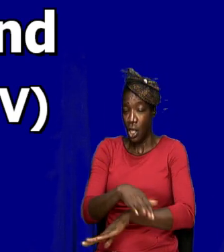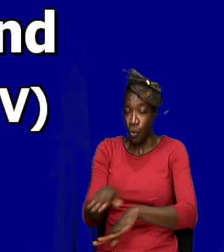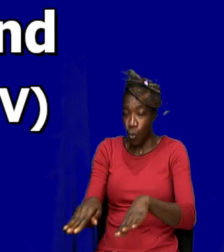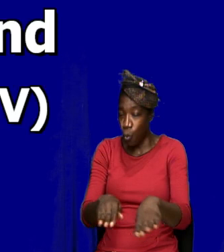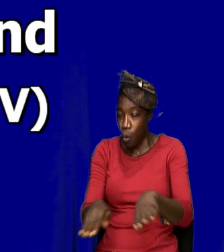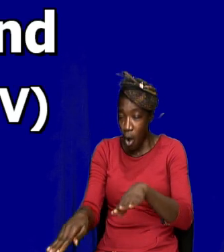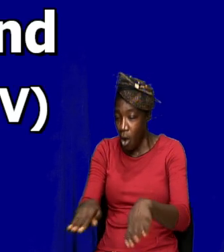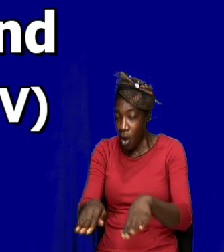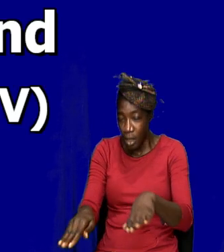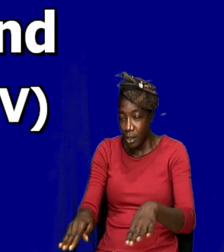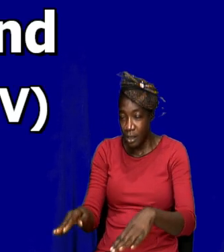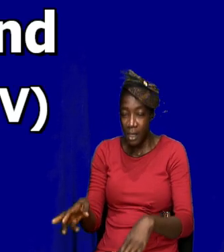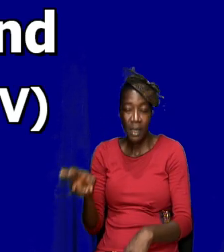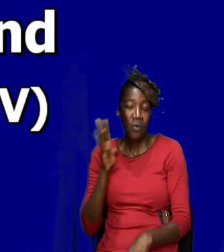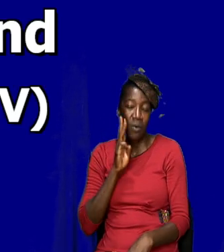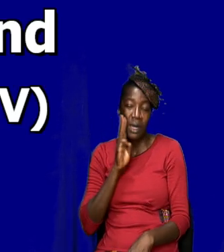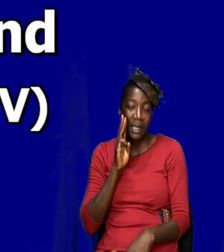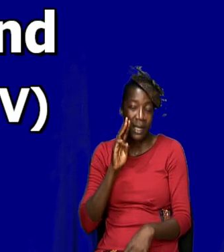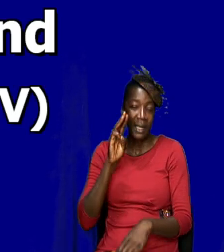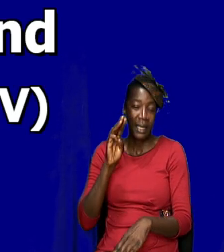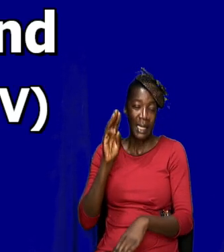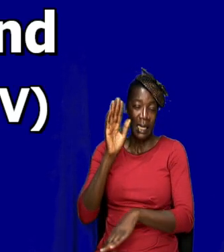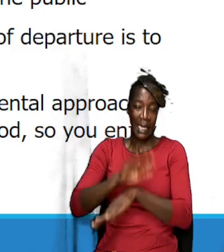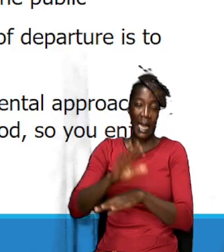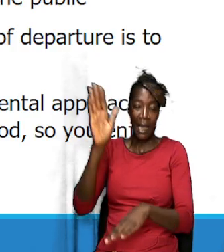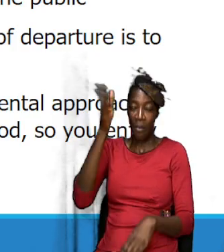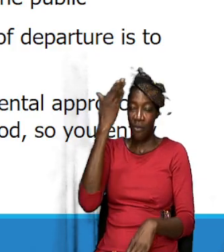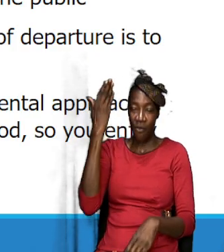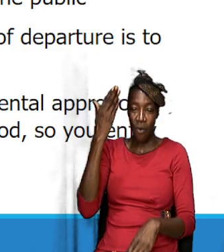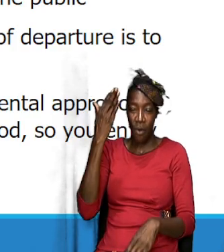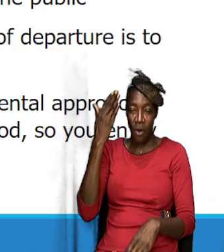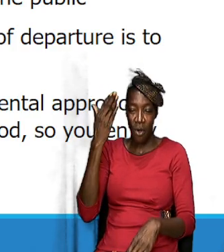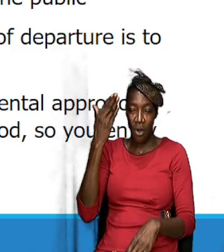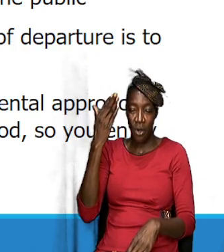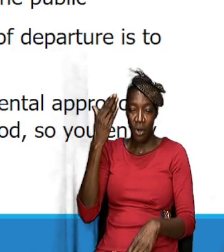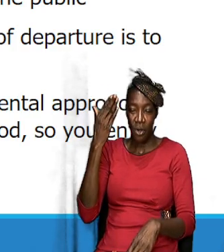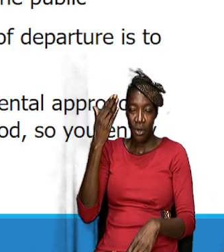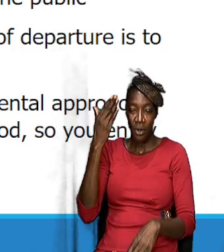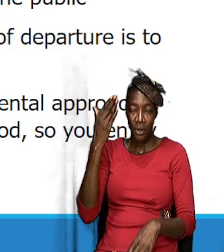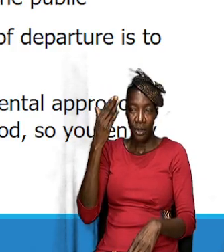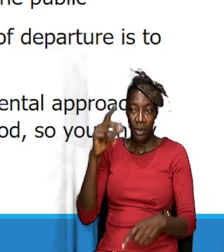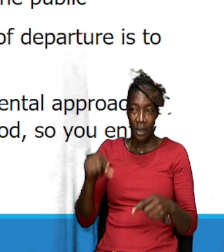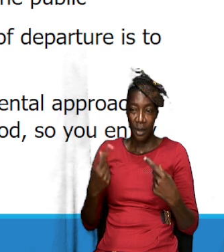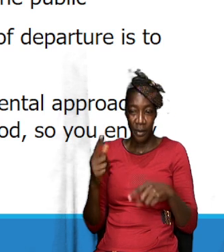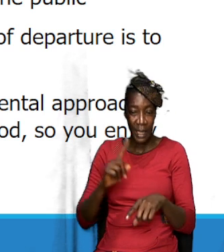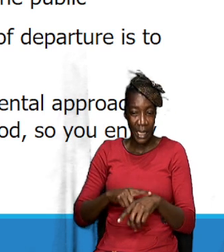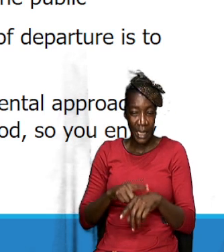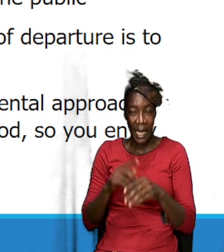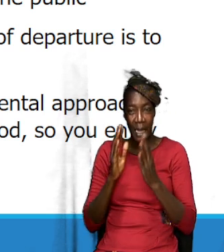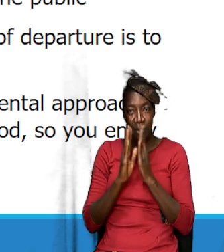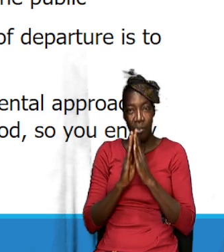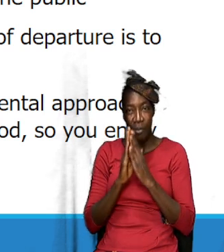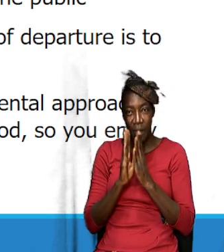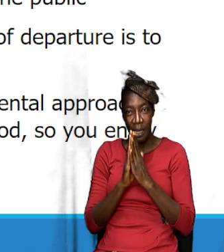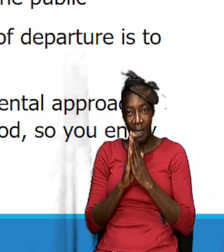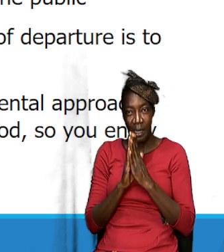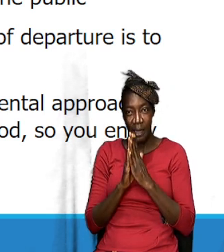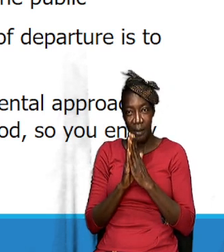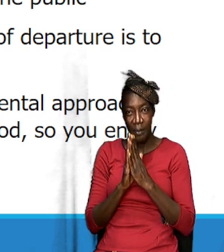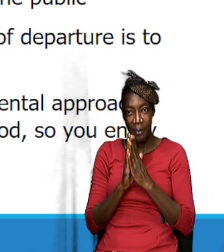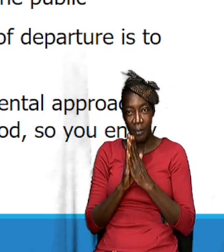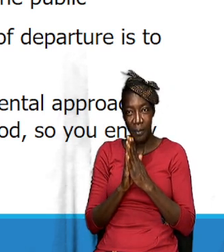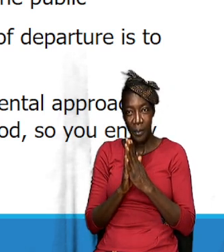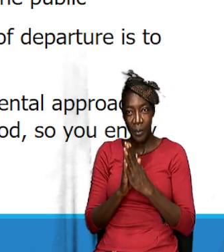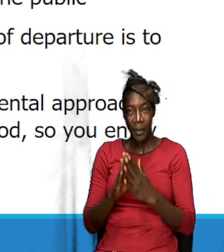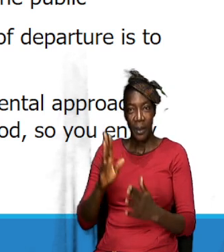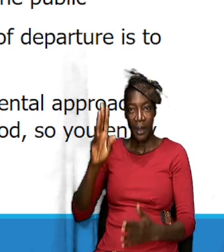spent a great portion of the time in prayer. Let us look at Mark 1